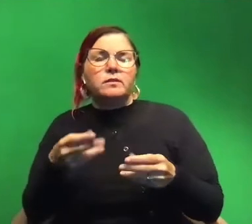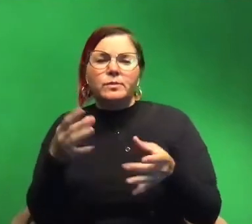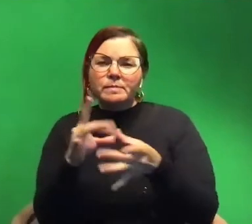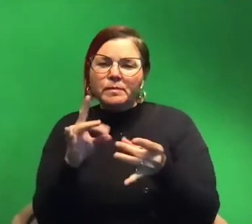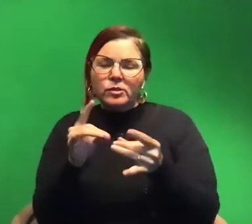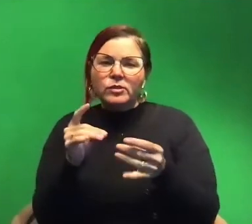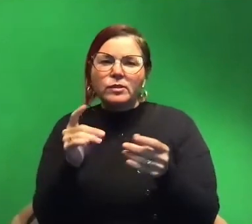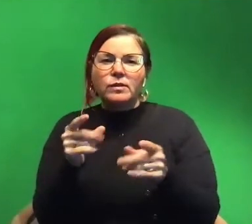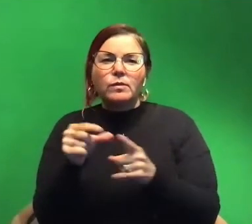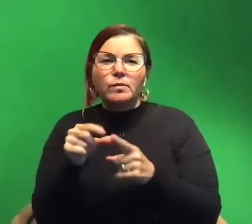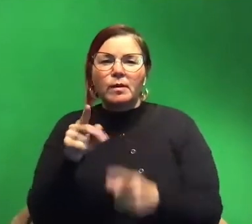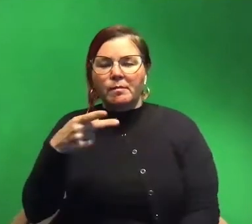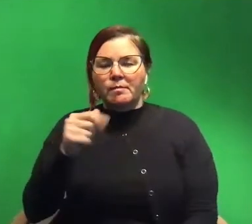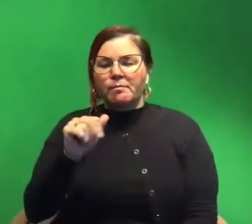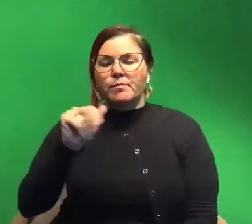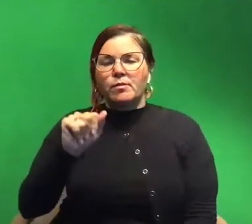para larvae.